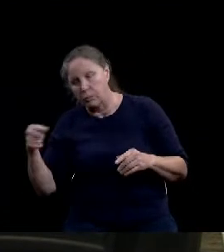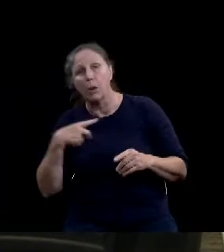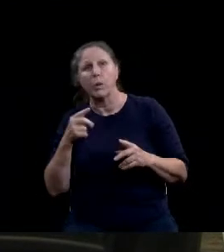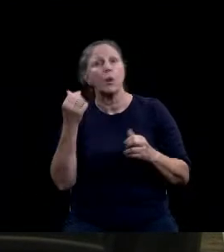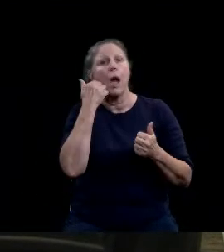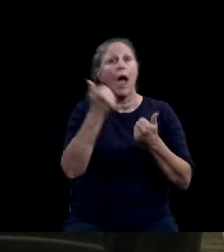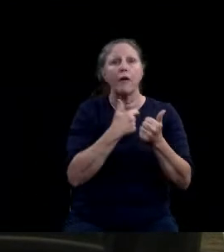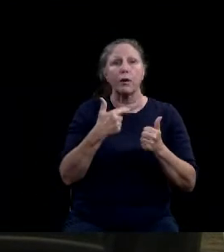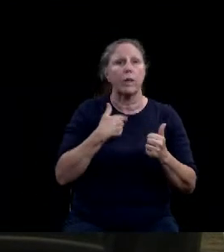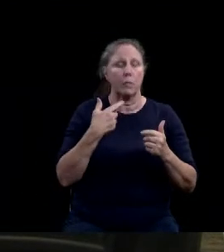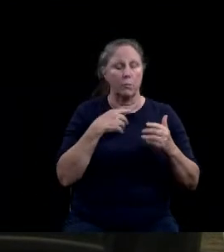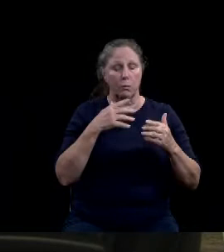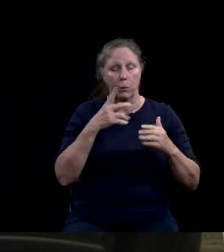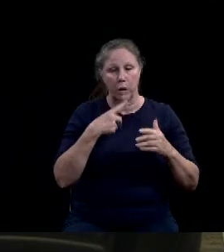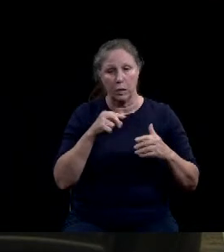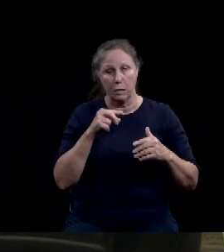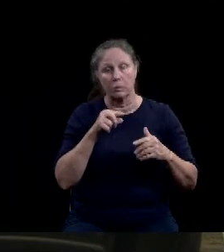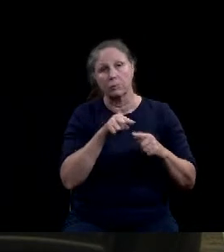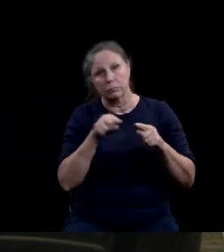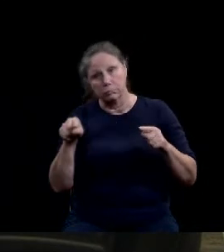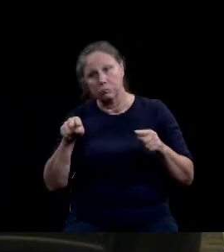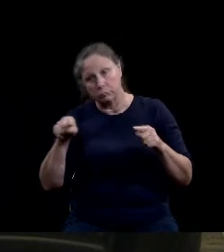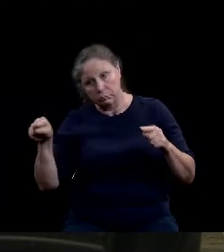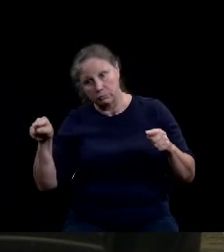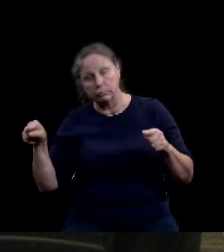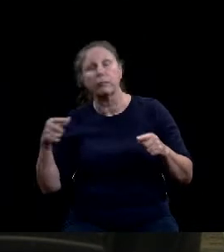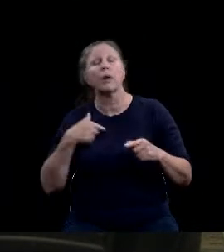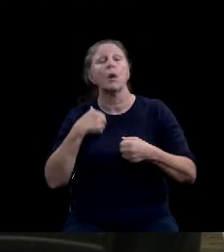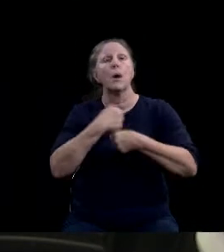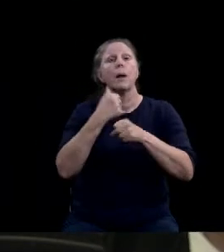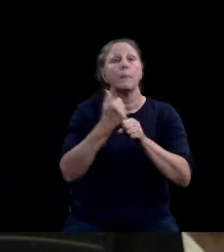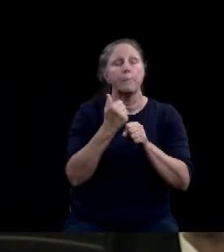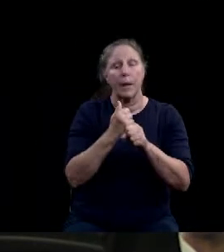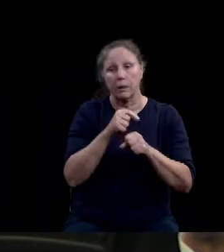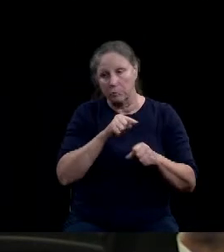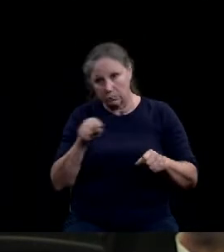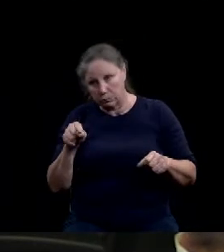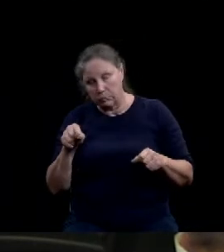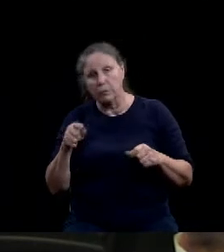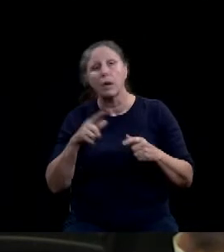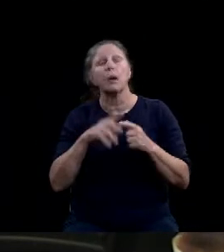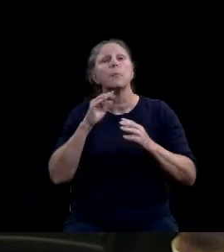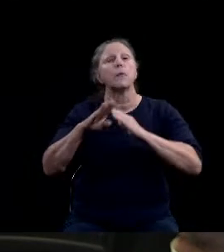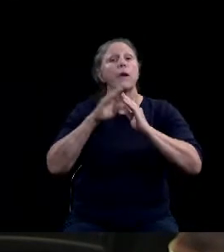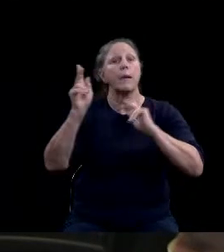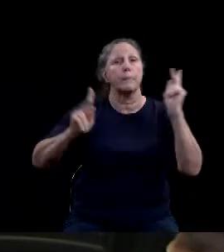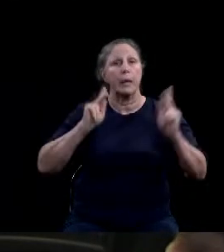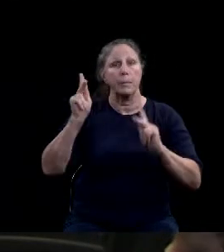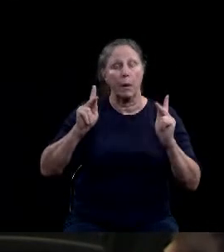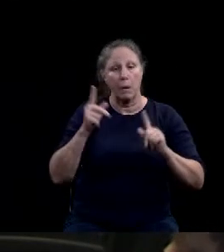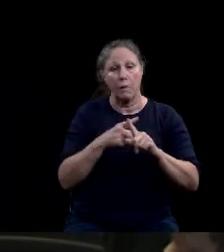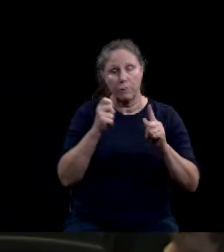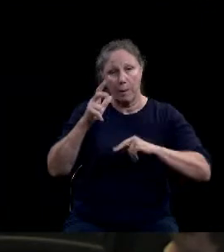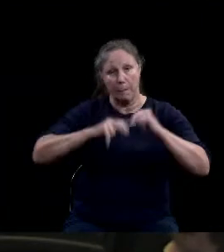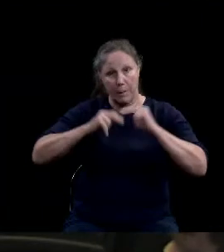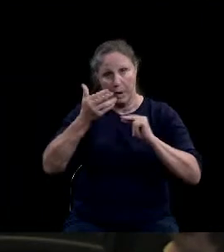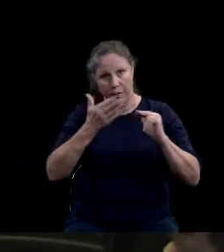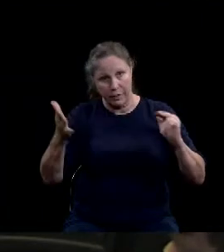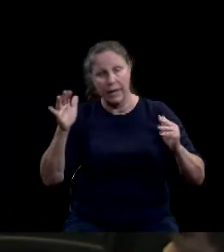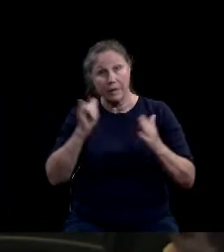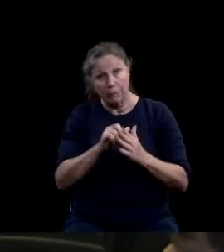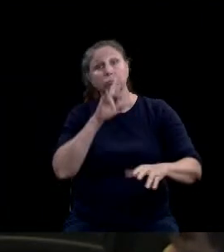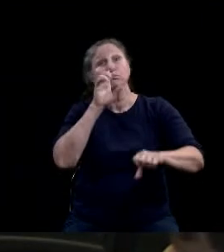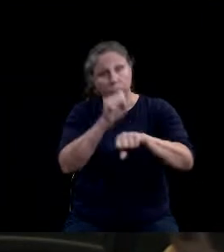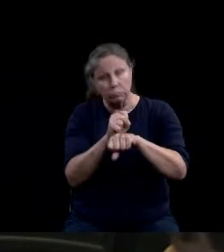And we create an HOA which prevent people from building stuff that could actually put their drying field for their